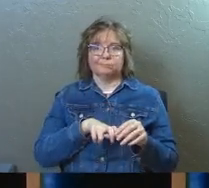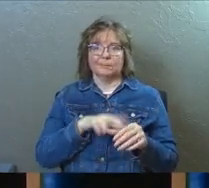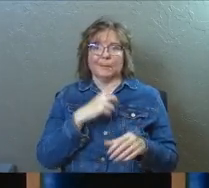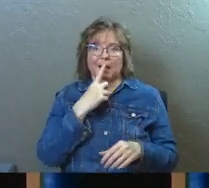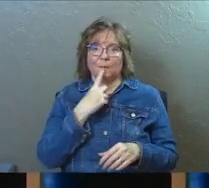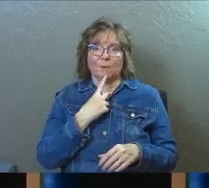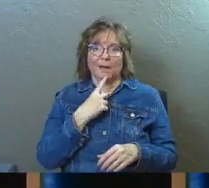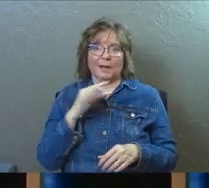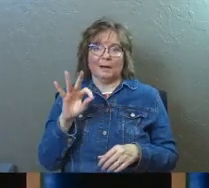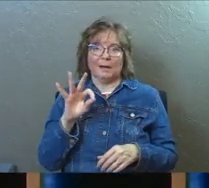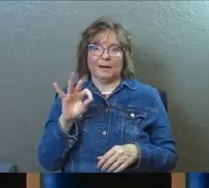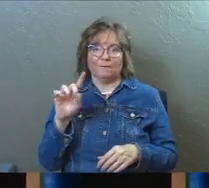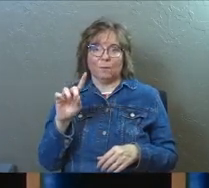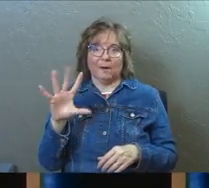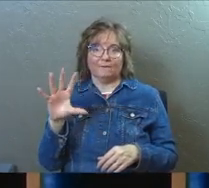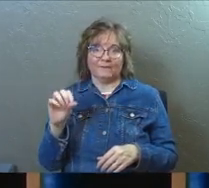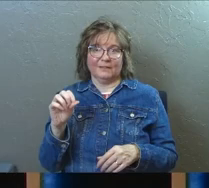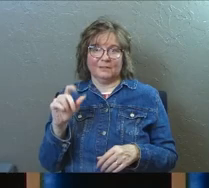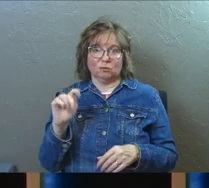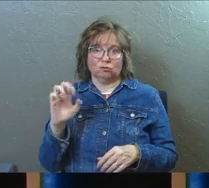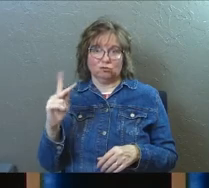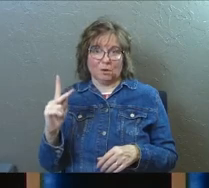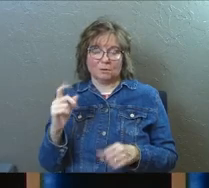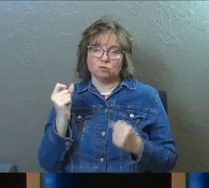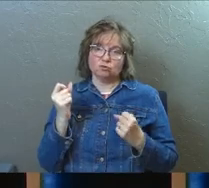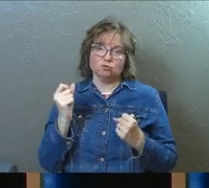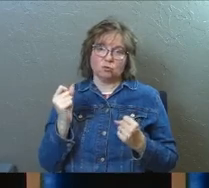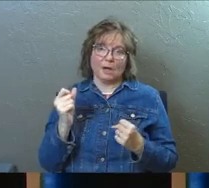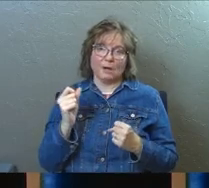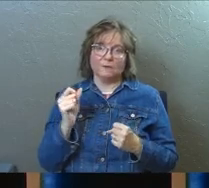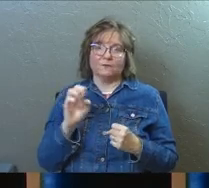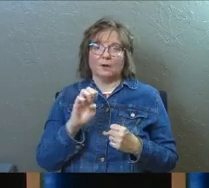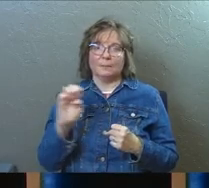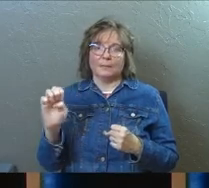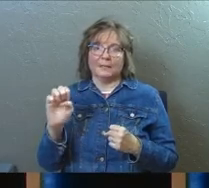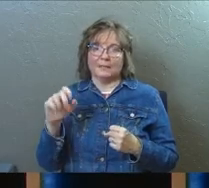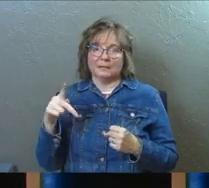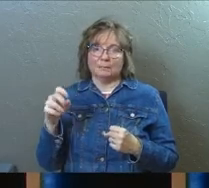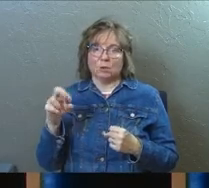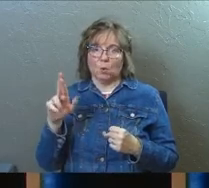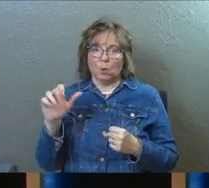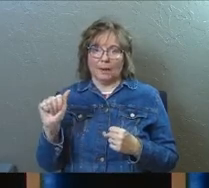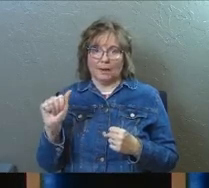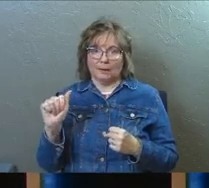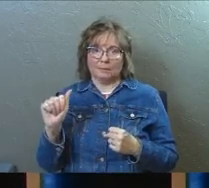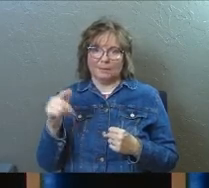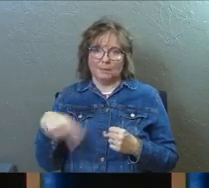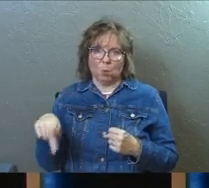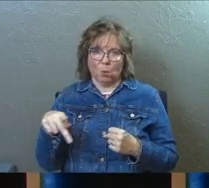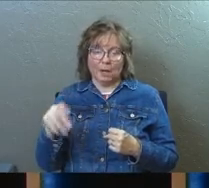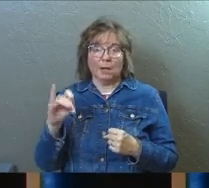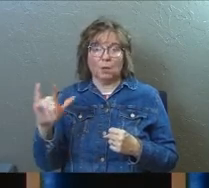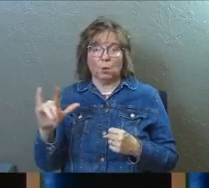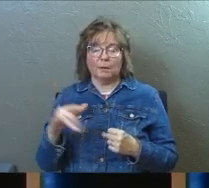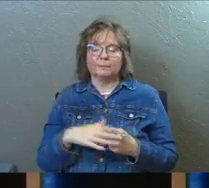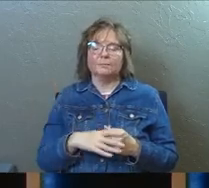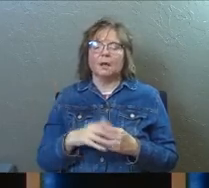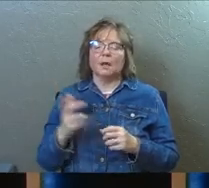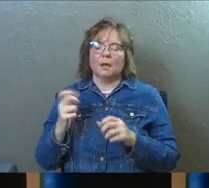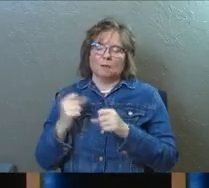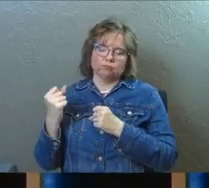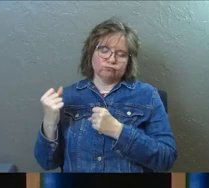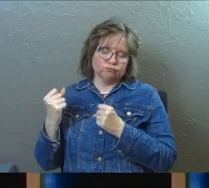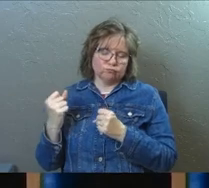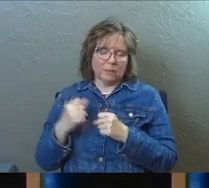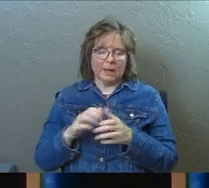red F-150 and was driving from East Peoria, Illinois to Morton where my home was. And as soon as I got into the car, I began to pray